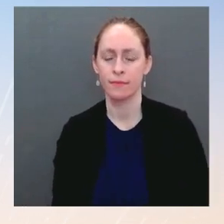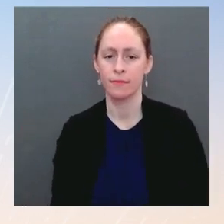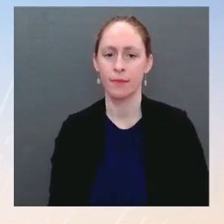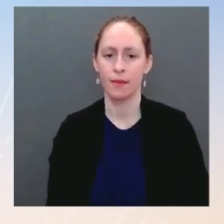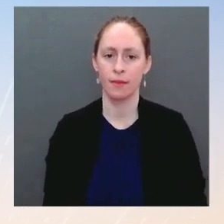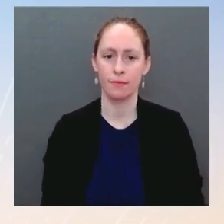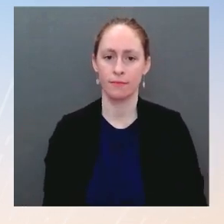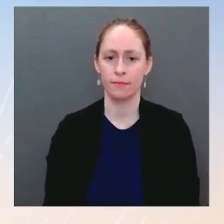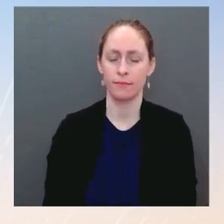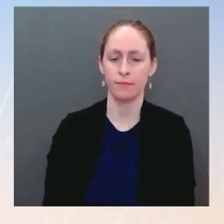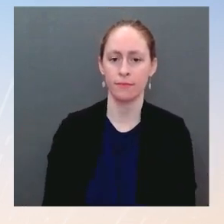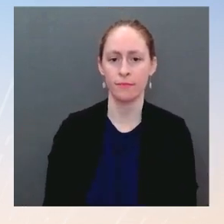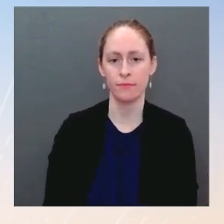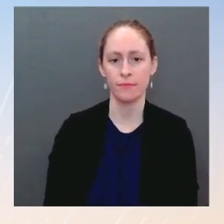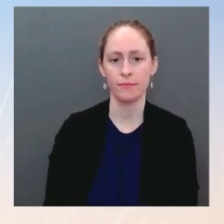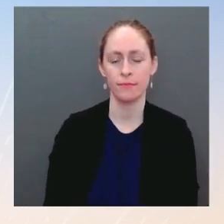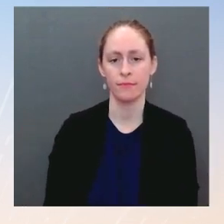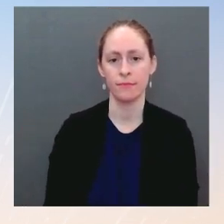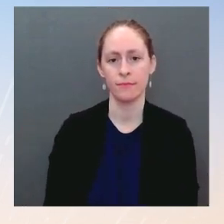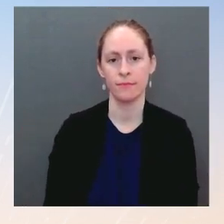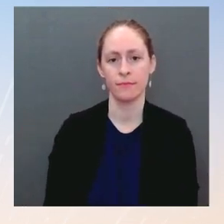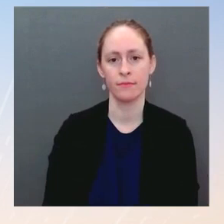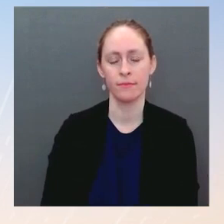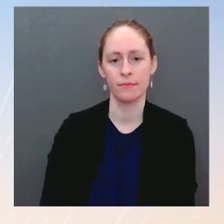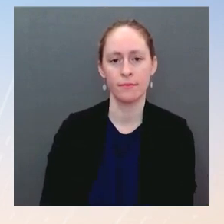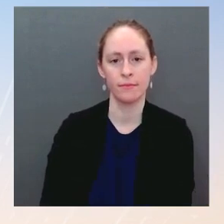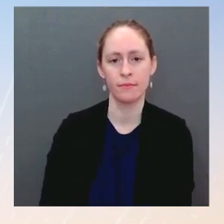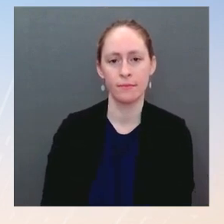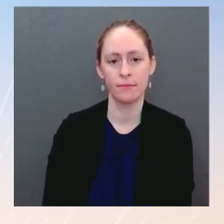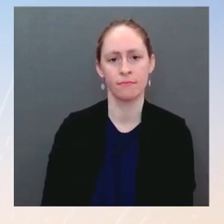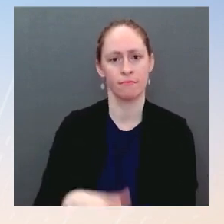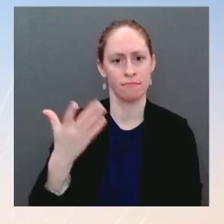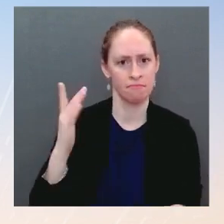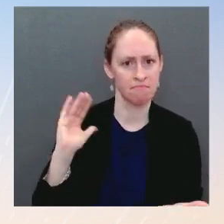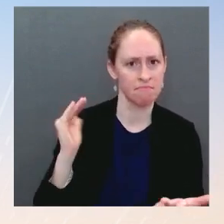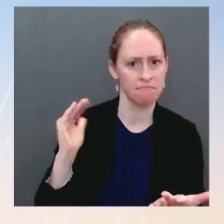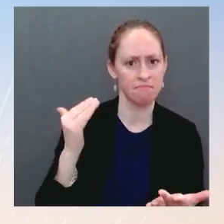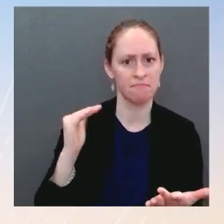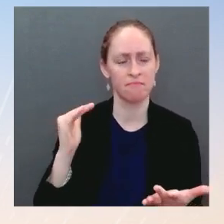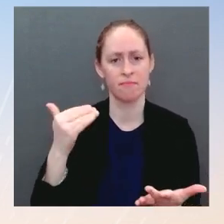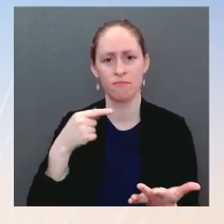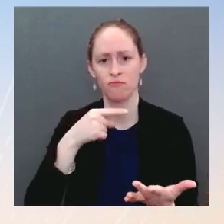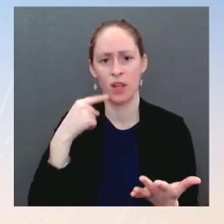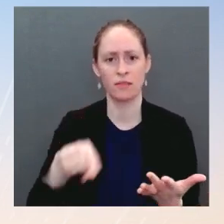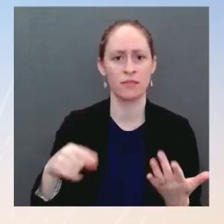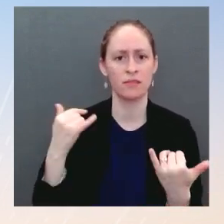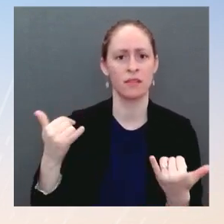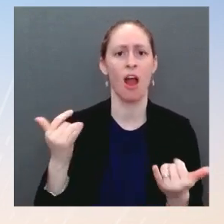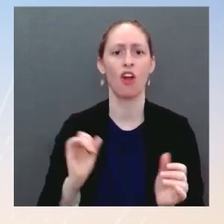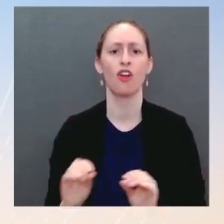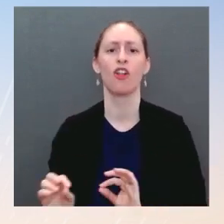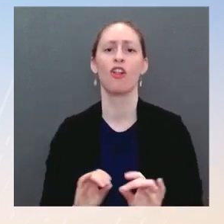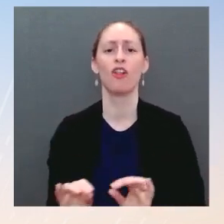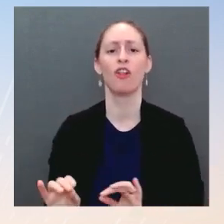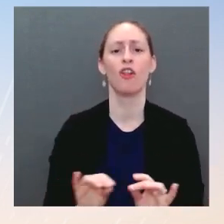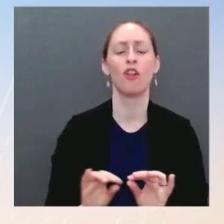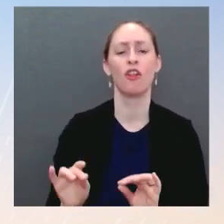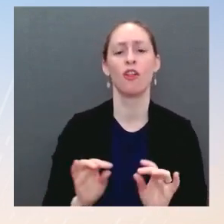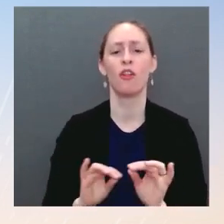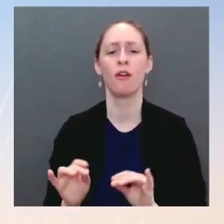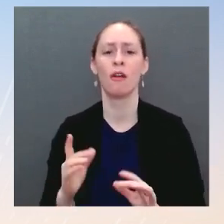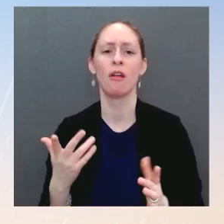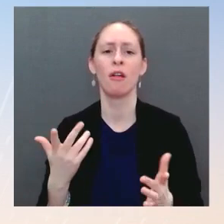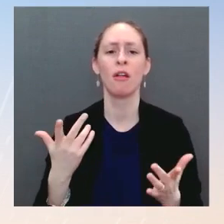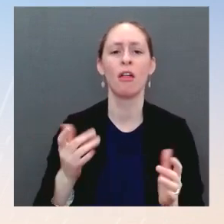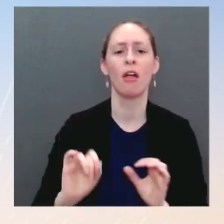this a positive thing? What do you, what's your interpretation? Ms. Well, I think as you've heard, our Secretary of State and our National Security